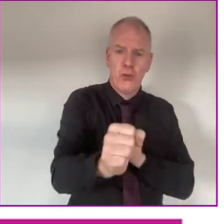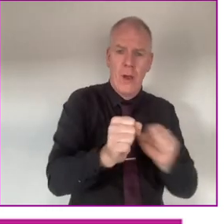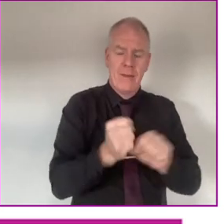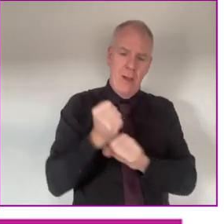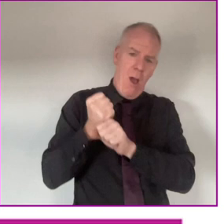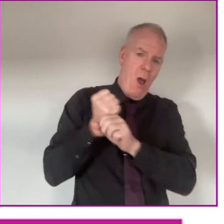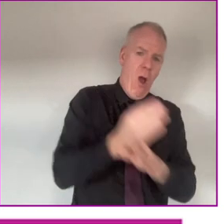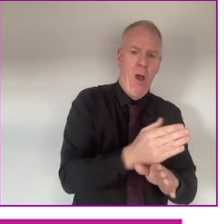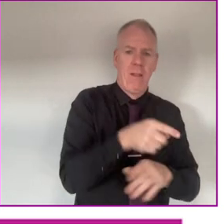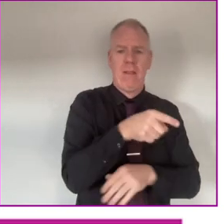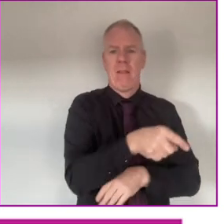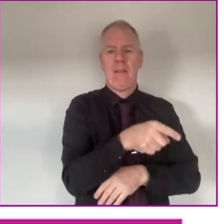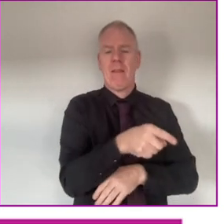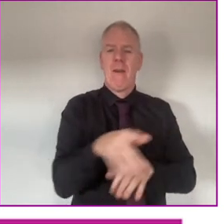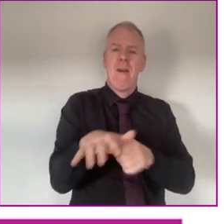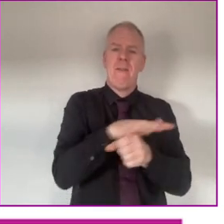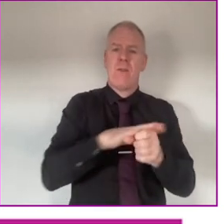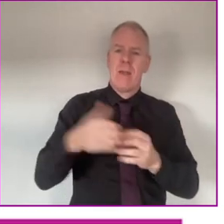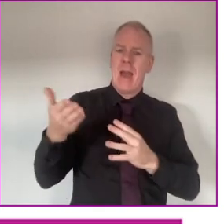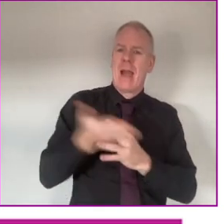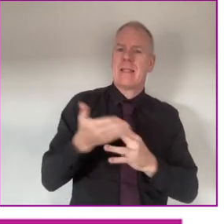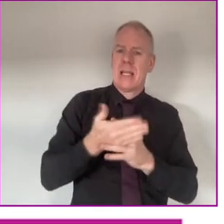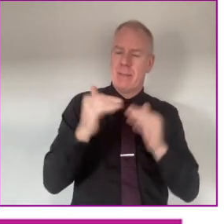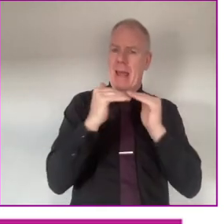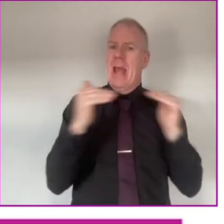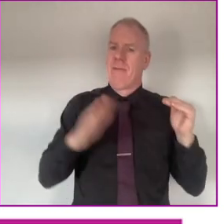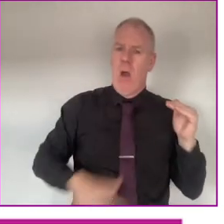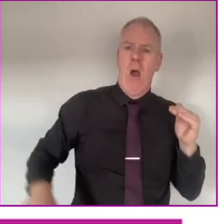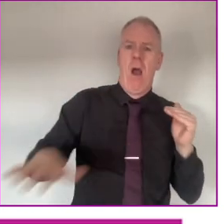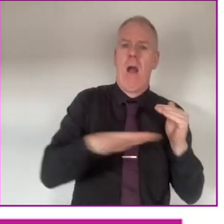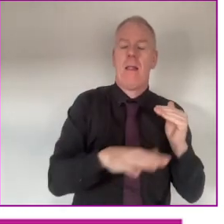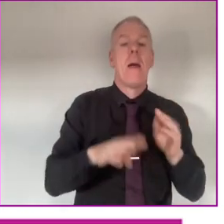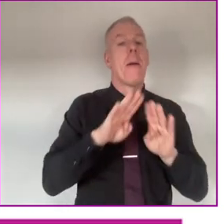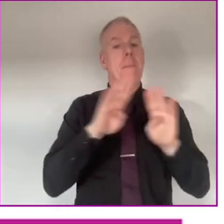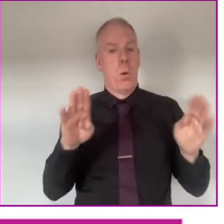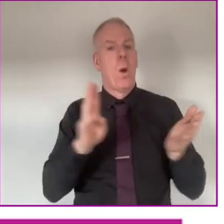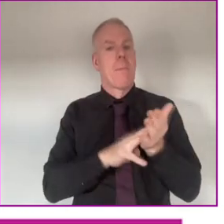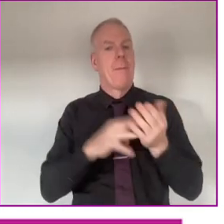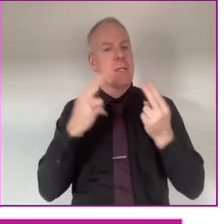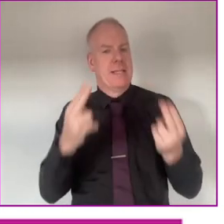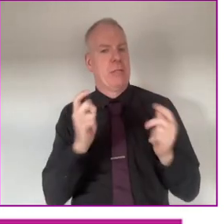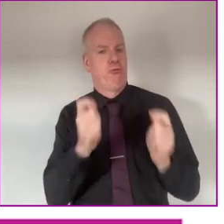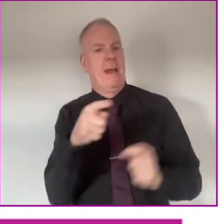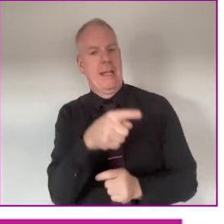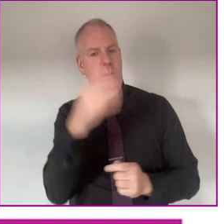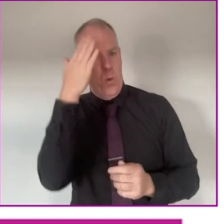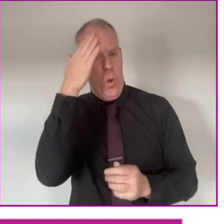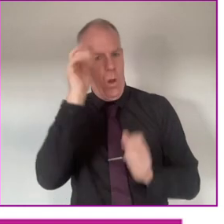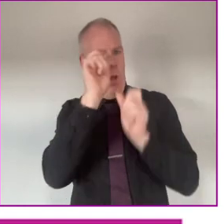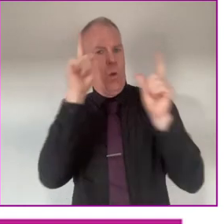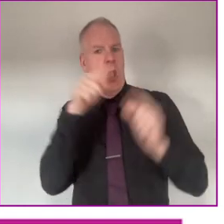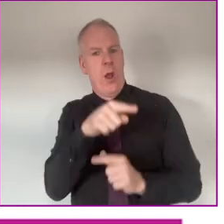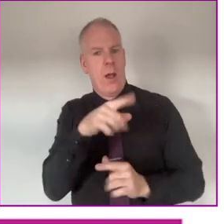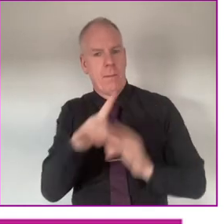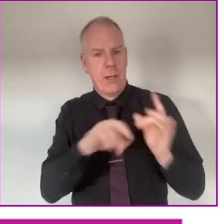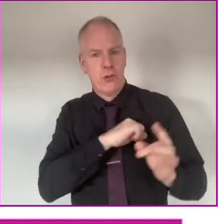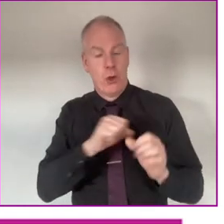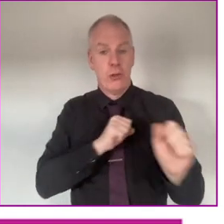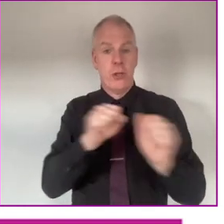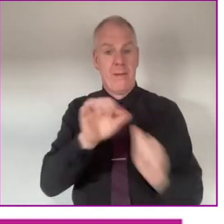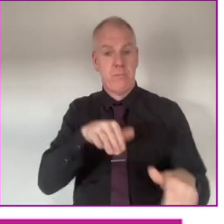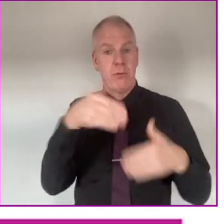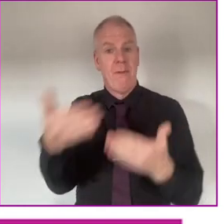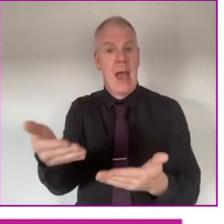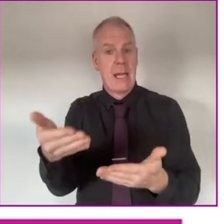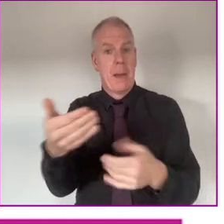all their services are, you know, are fully accessible and equal for all. And board members need training in that issue and the issue to ensure